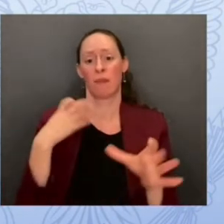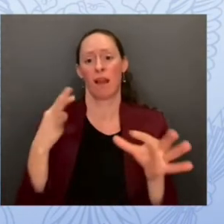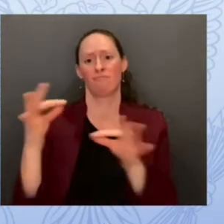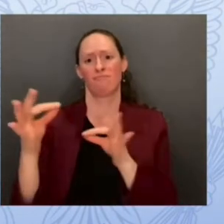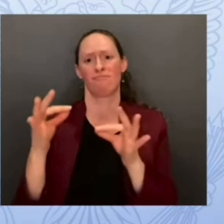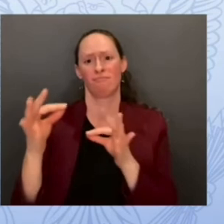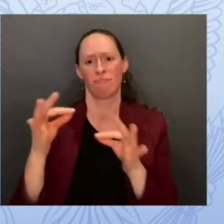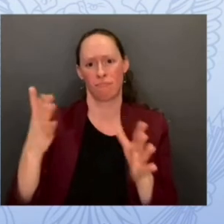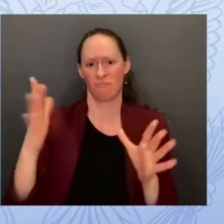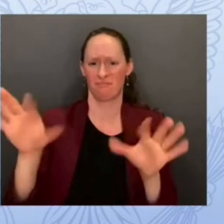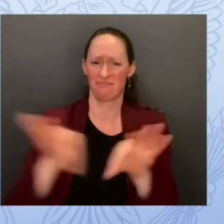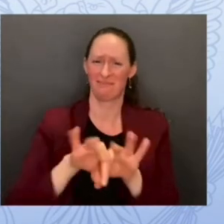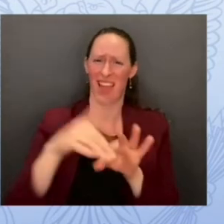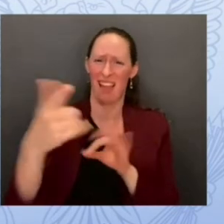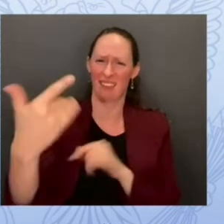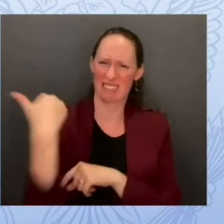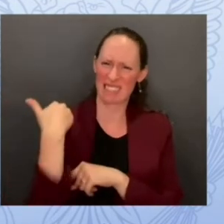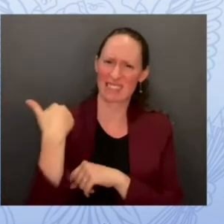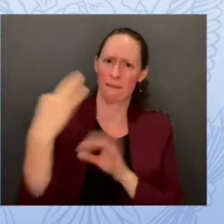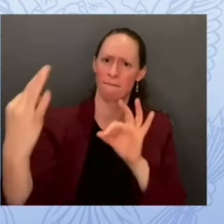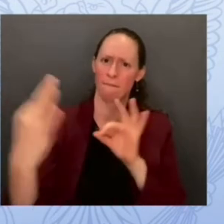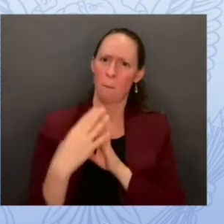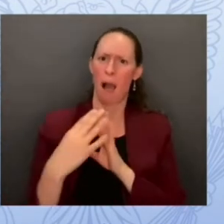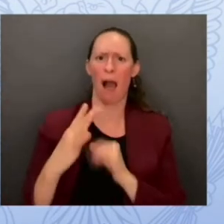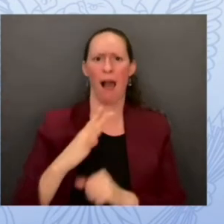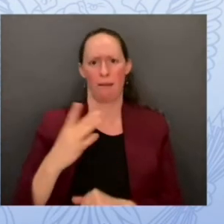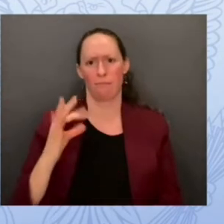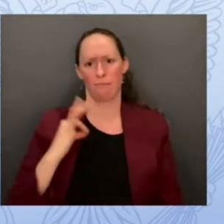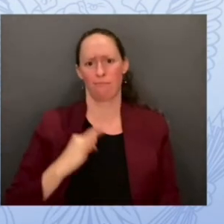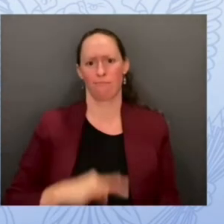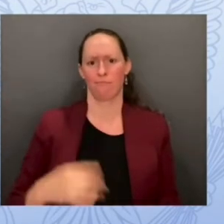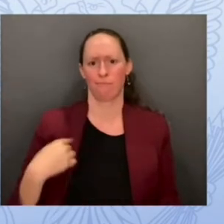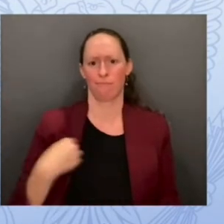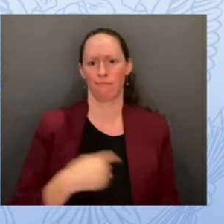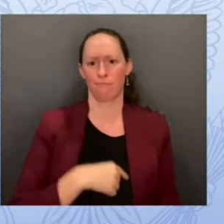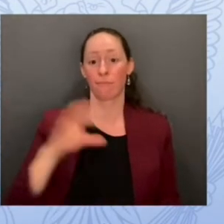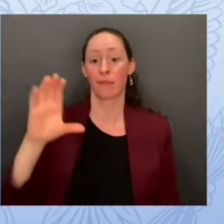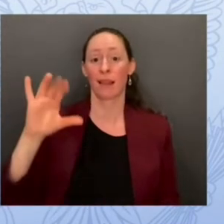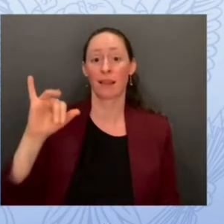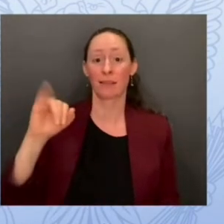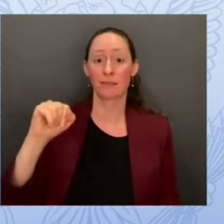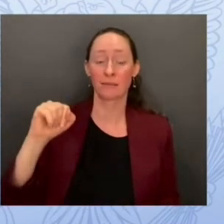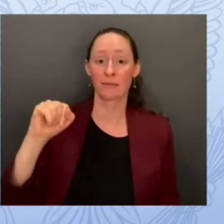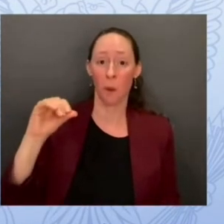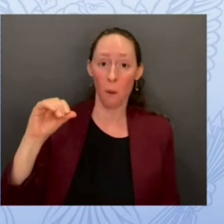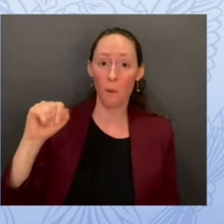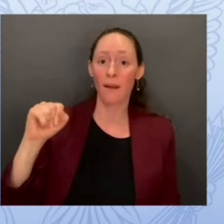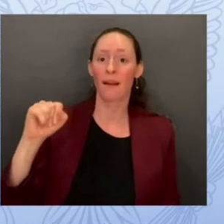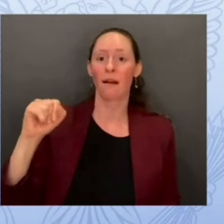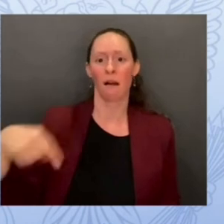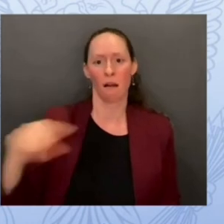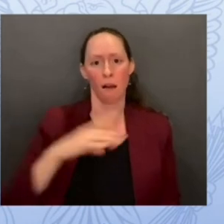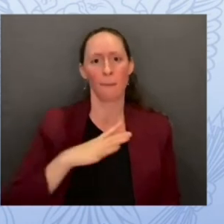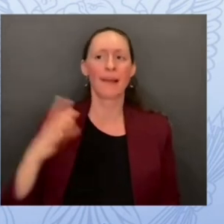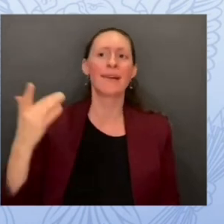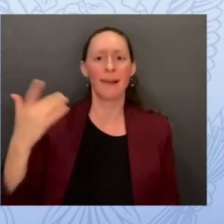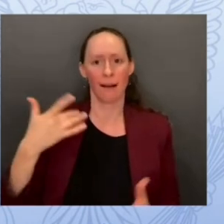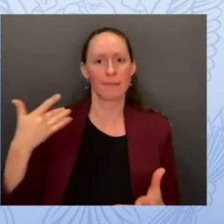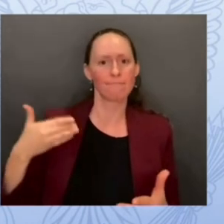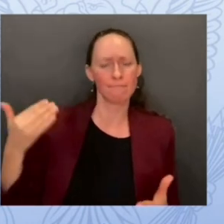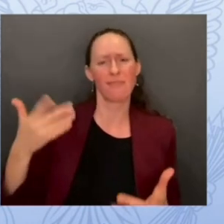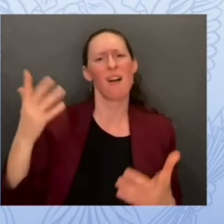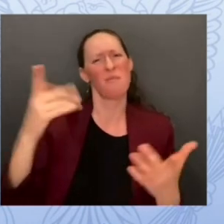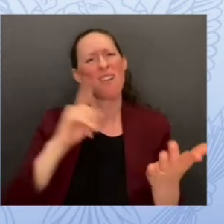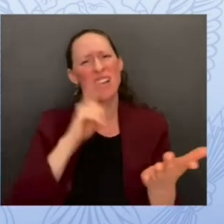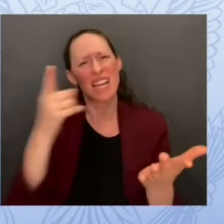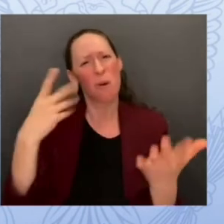i know our cios and cissos will always give us that feedback because we hear it pretty constantly but i would ask for everybody because this